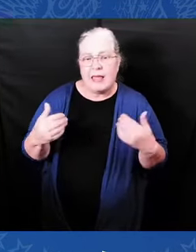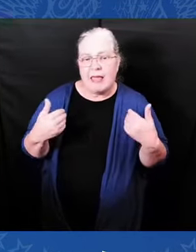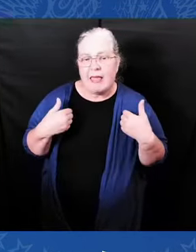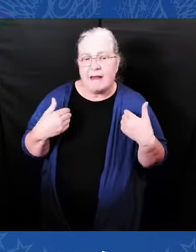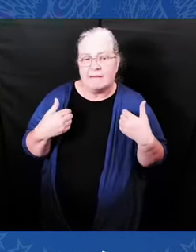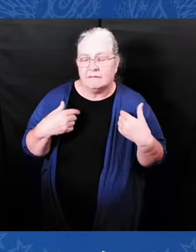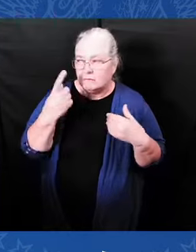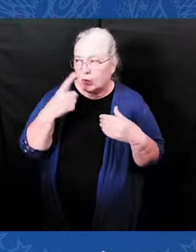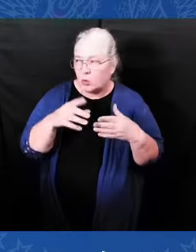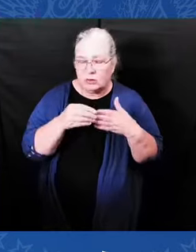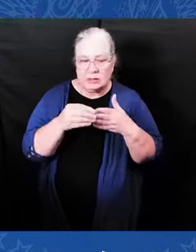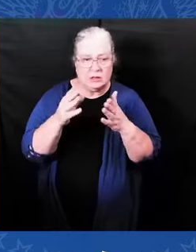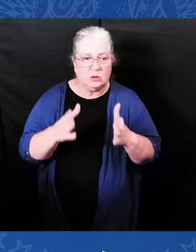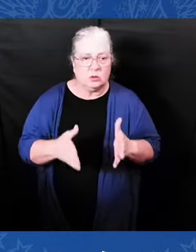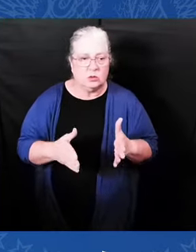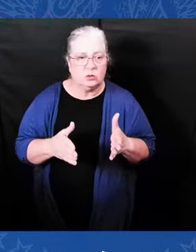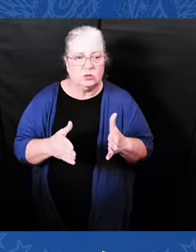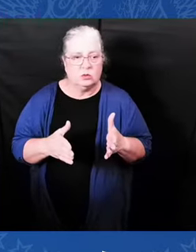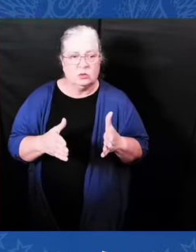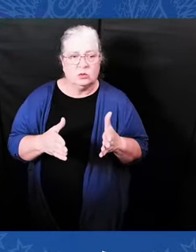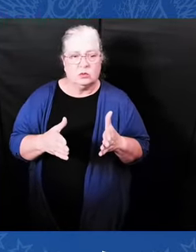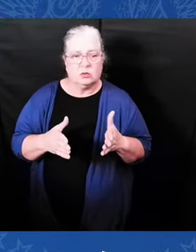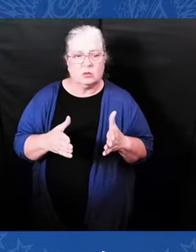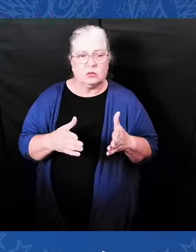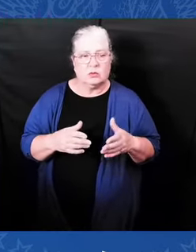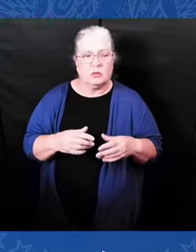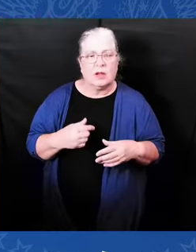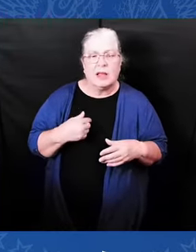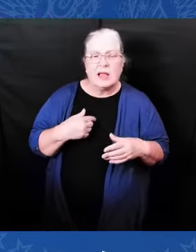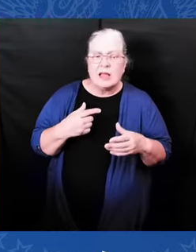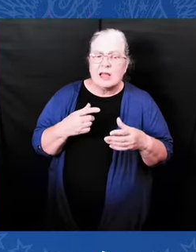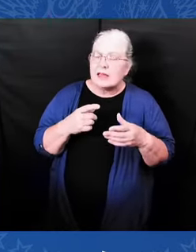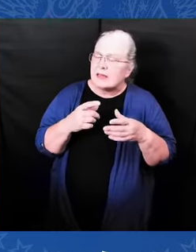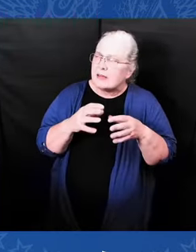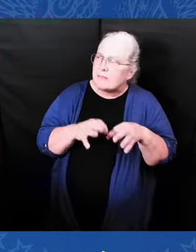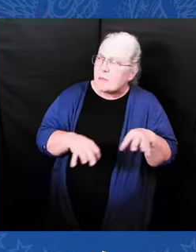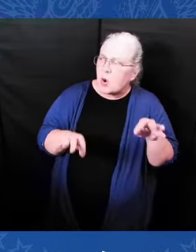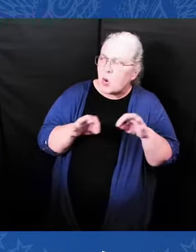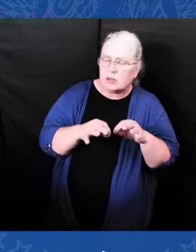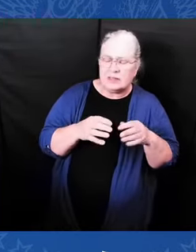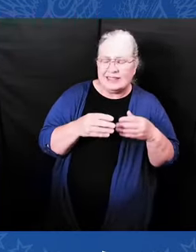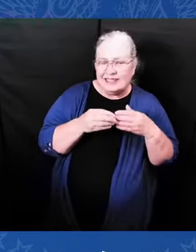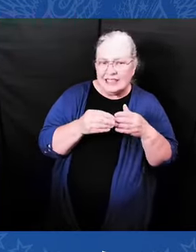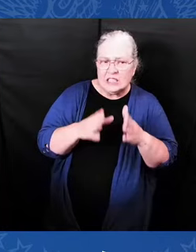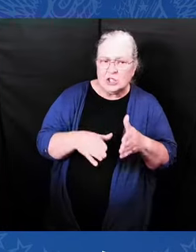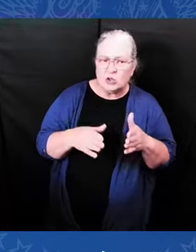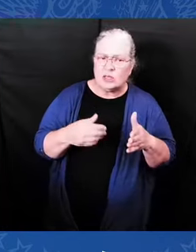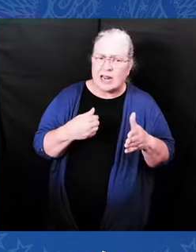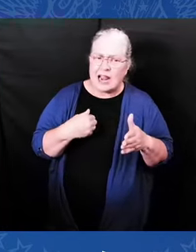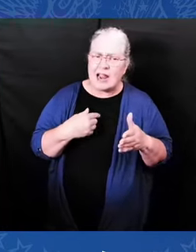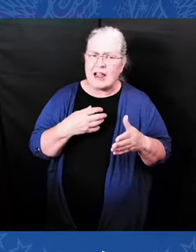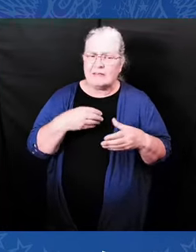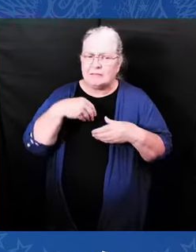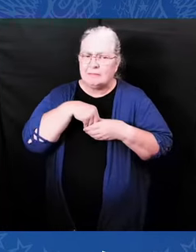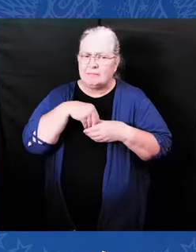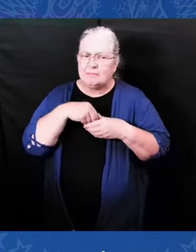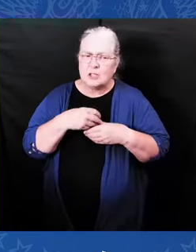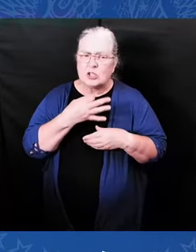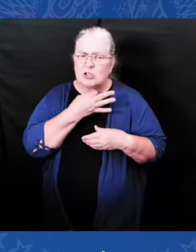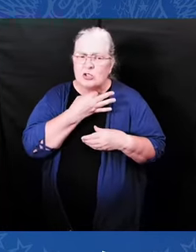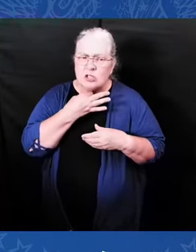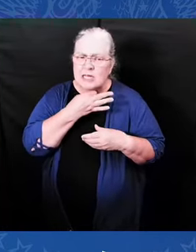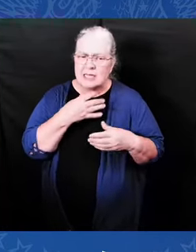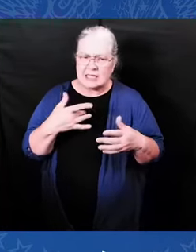concern, and care for the struggles of the people. That a real leader